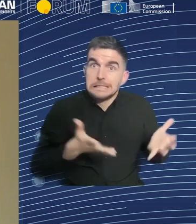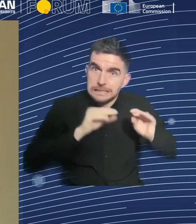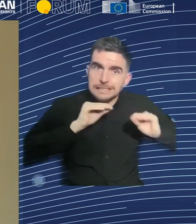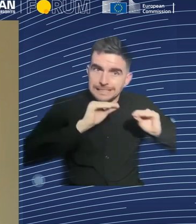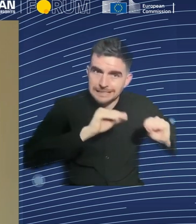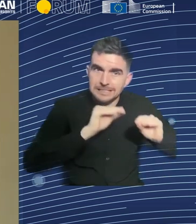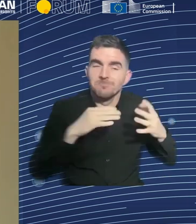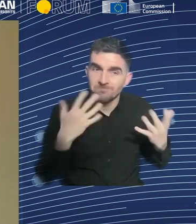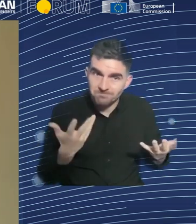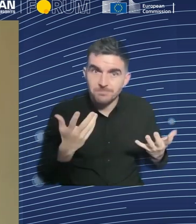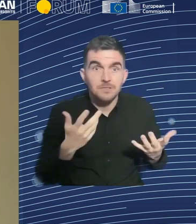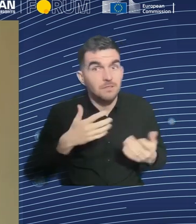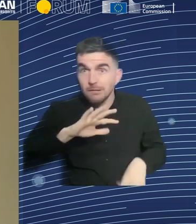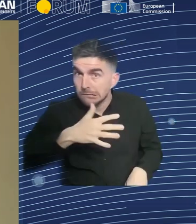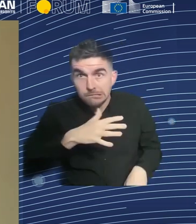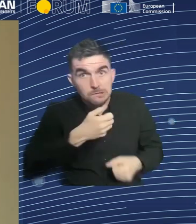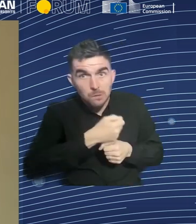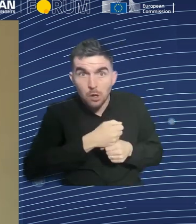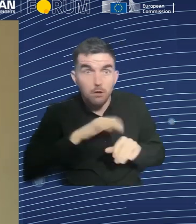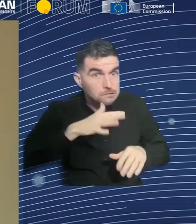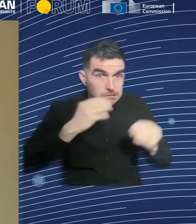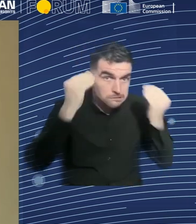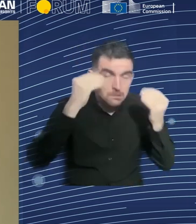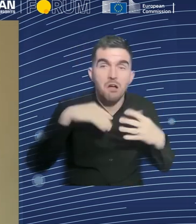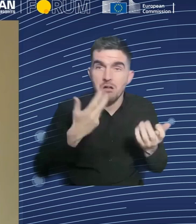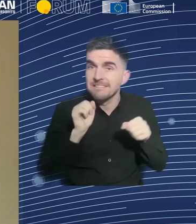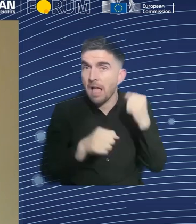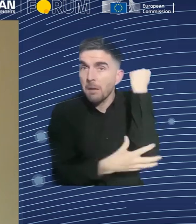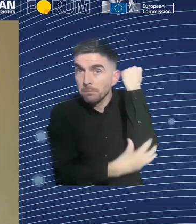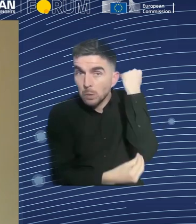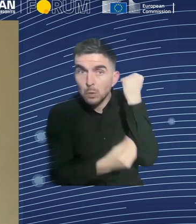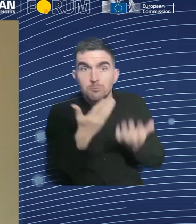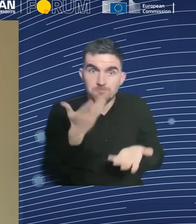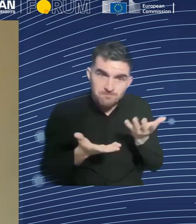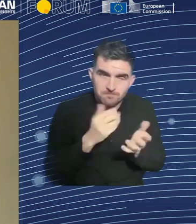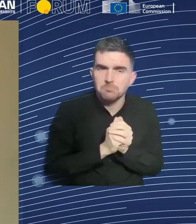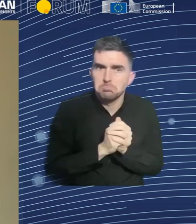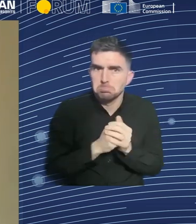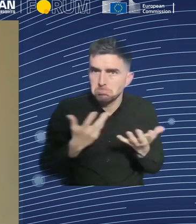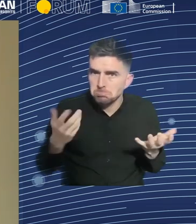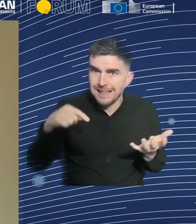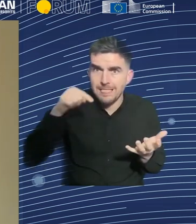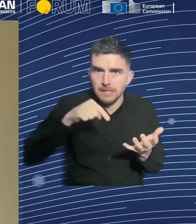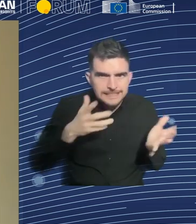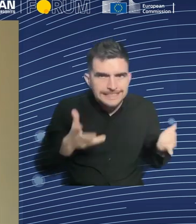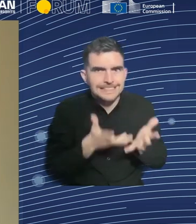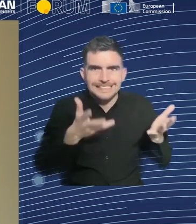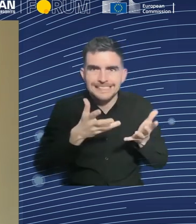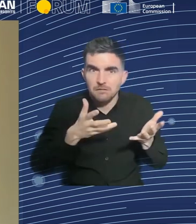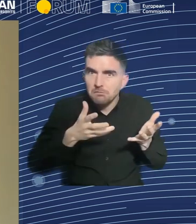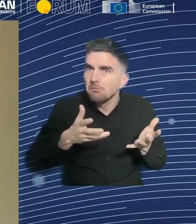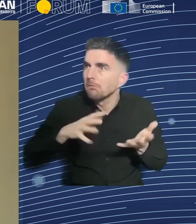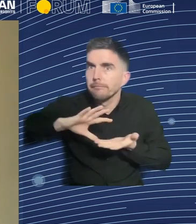And what happens when that incentive goes away? Where we could, as is shown in Wall-E,